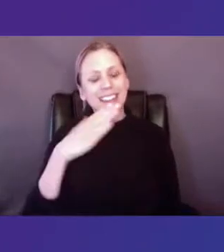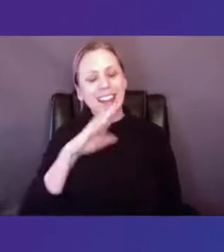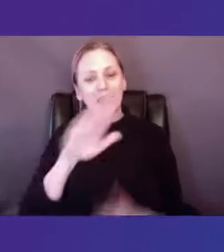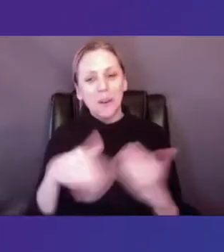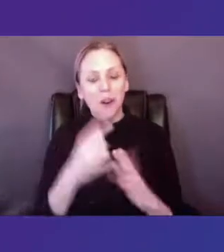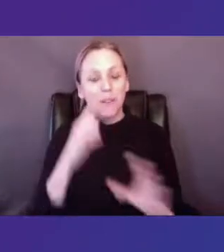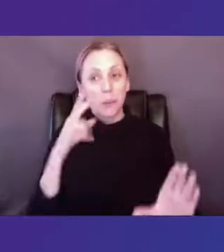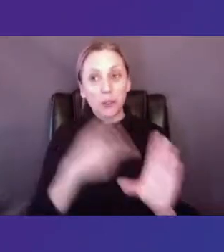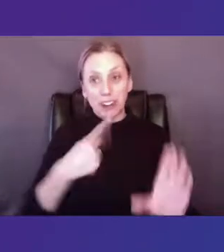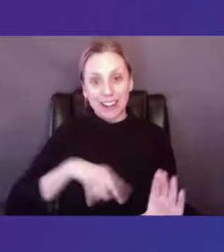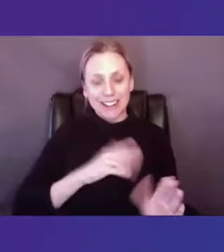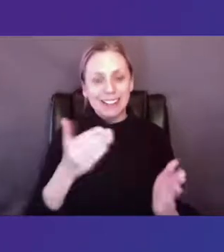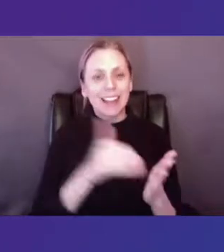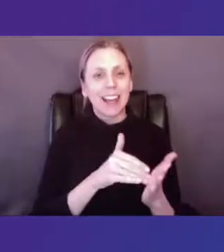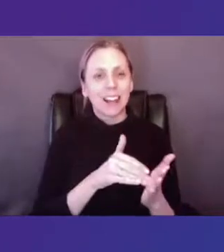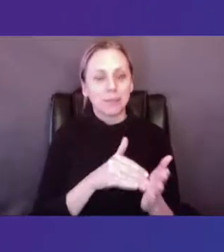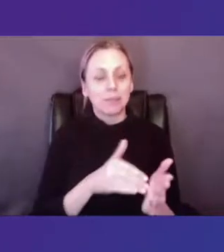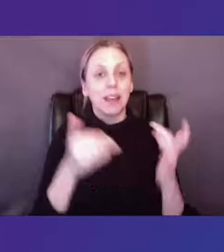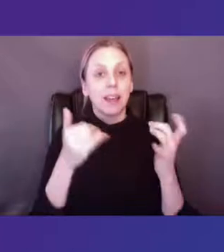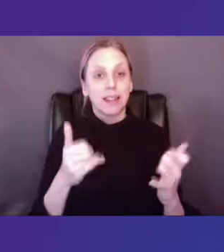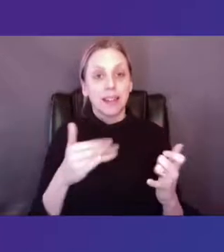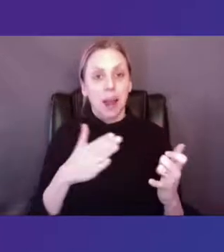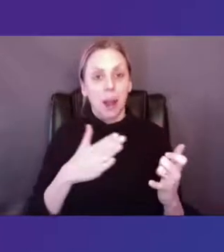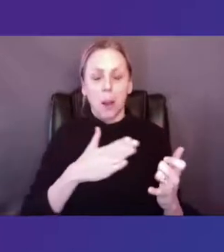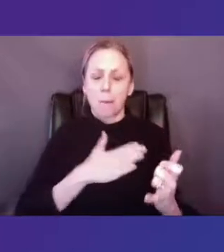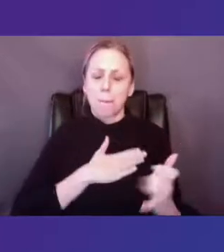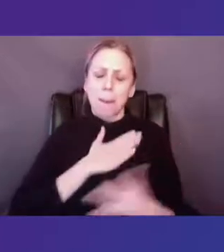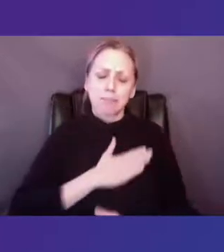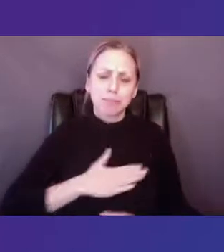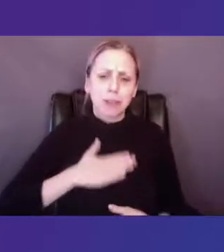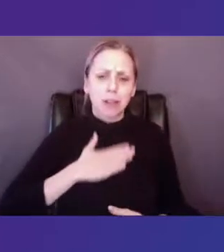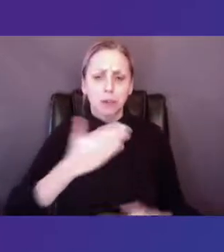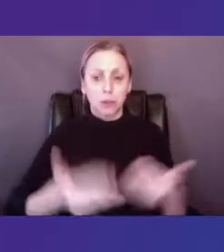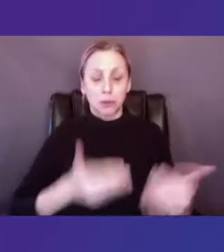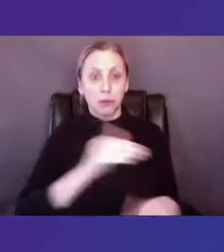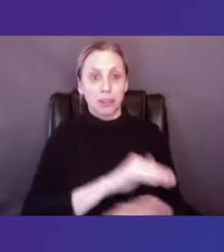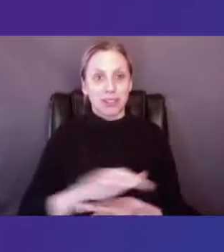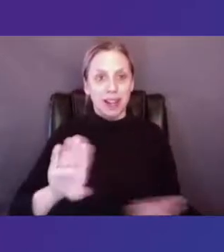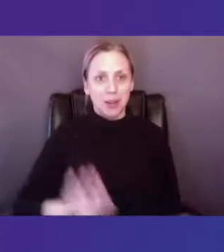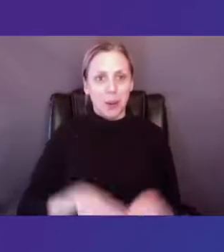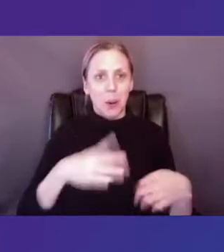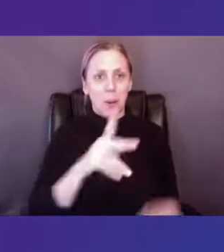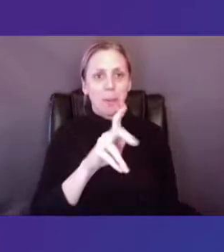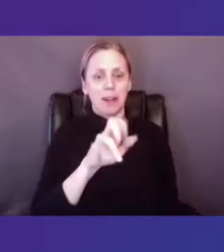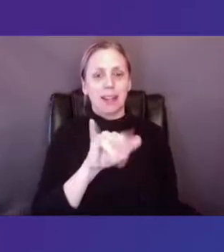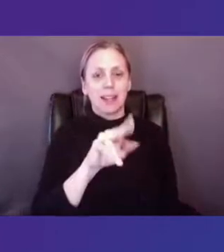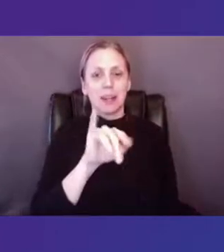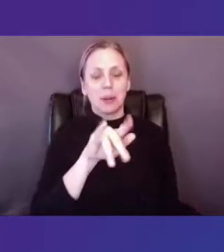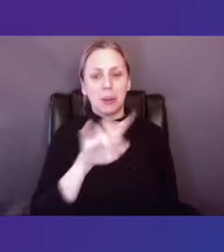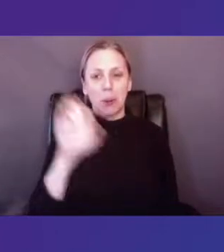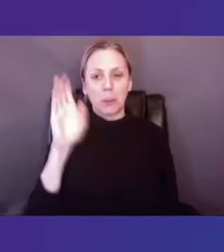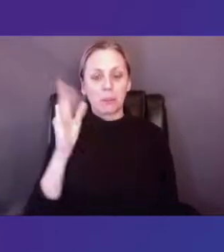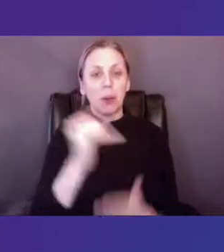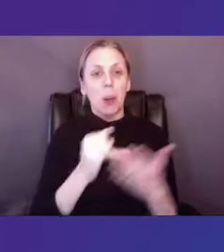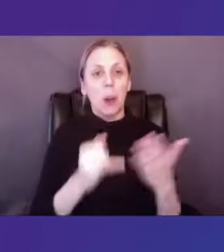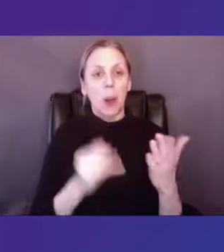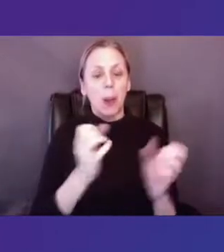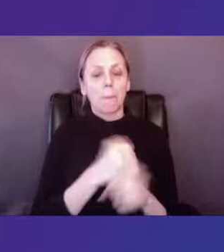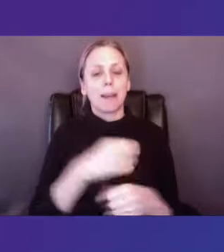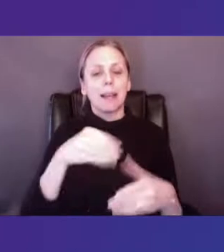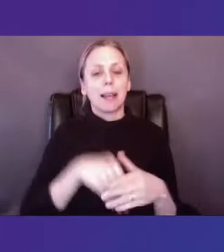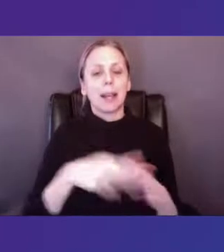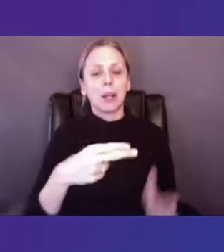. joining us. It is now my distinct pleasure to introduce tonight's opening keynote, Art Making in Humanity,